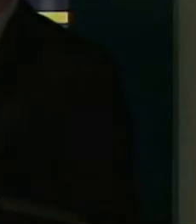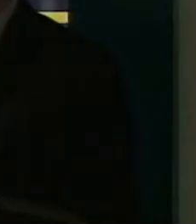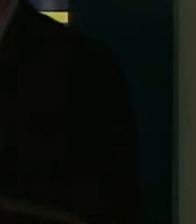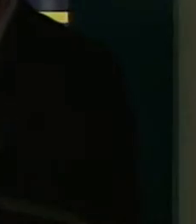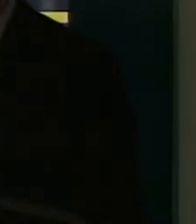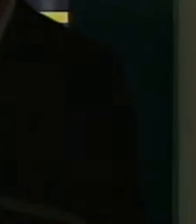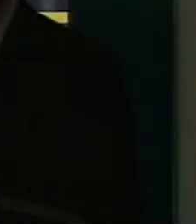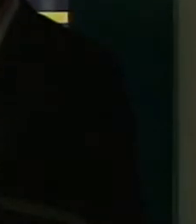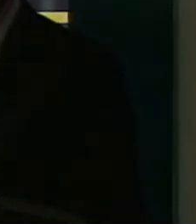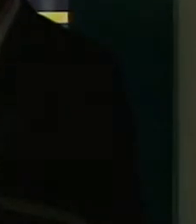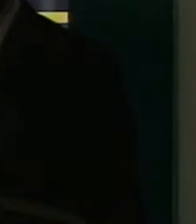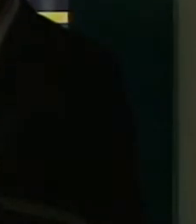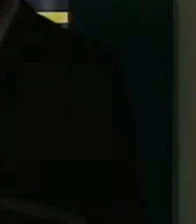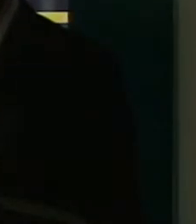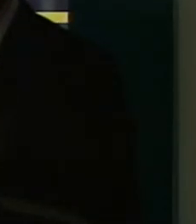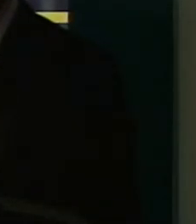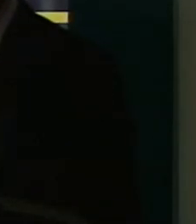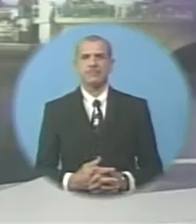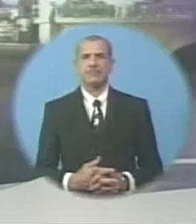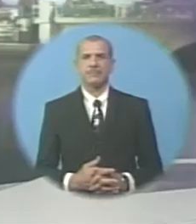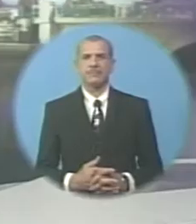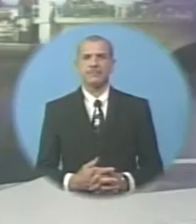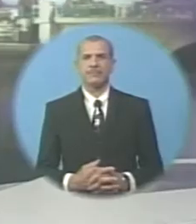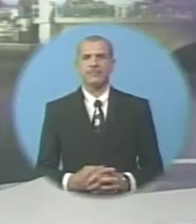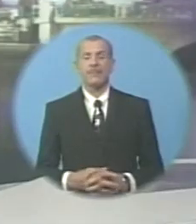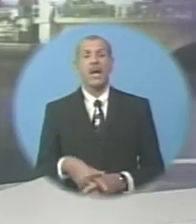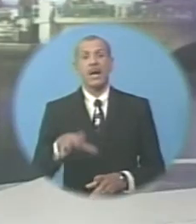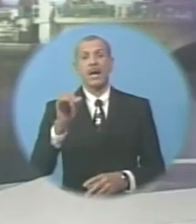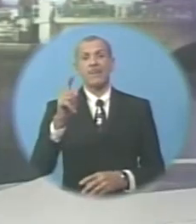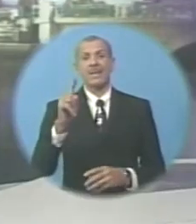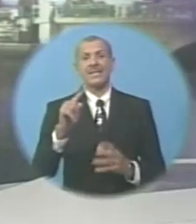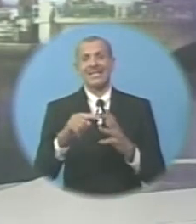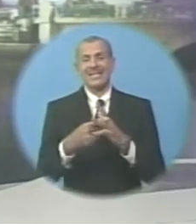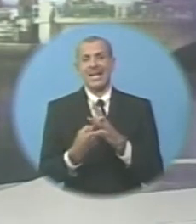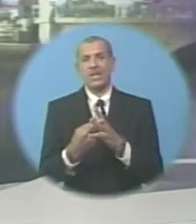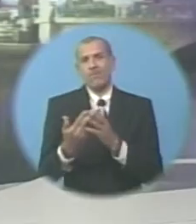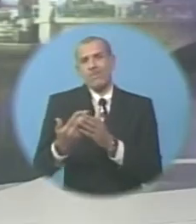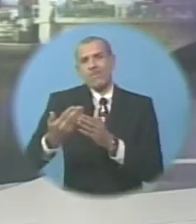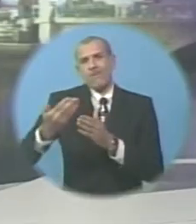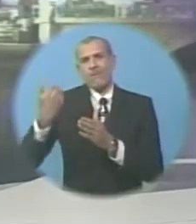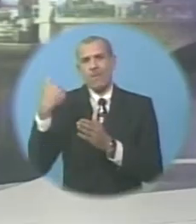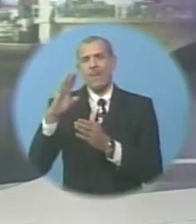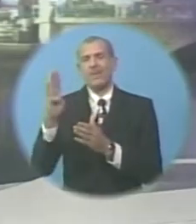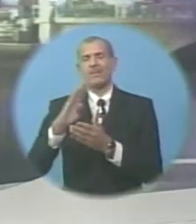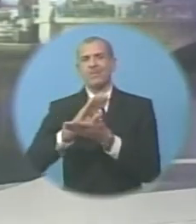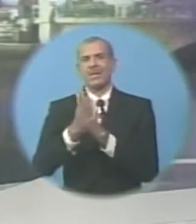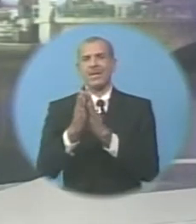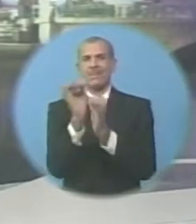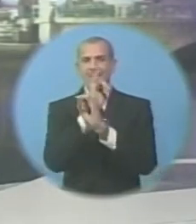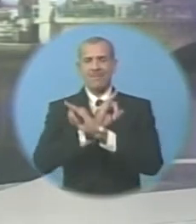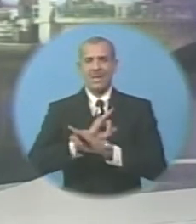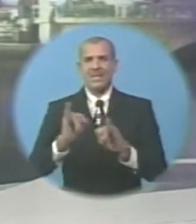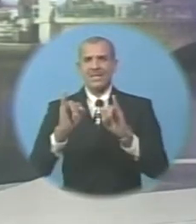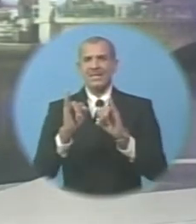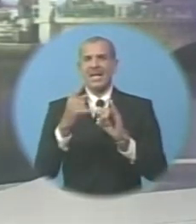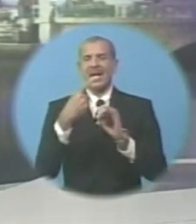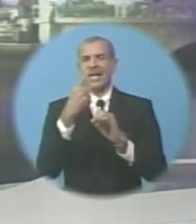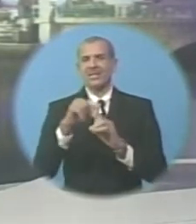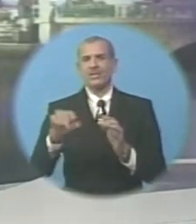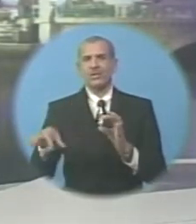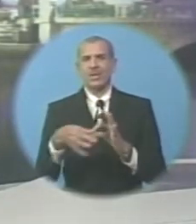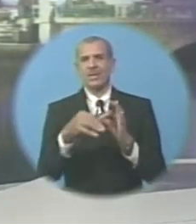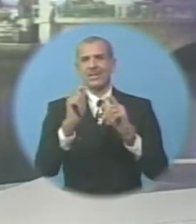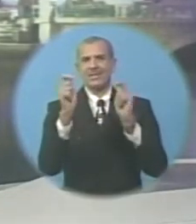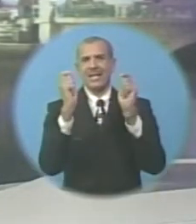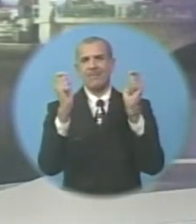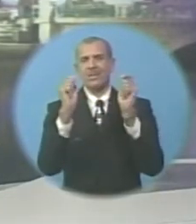as it goes through this process of fiscal consolidation. A company which started even before Barbados gained independence has proudly joined the